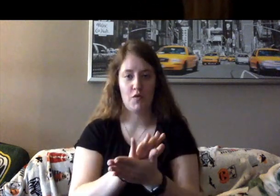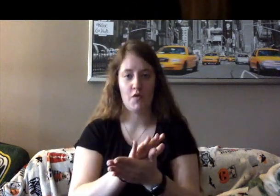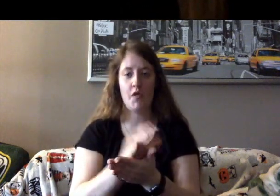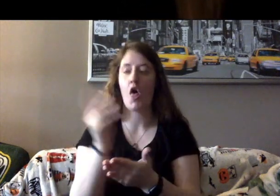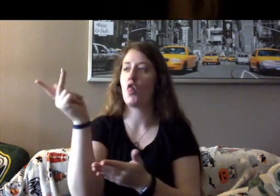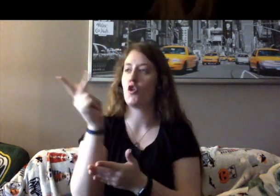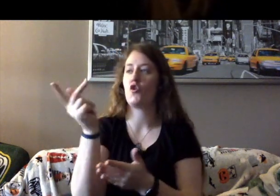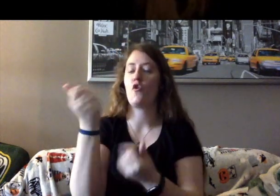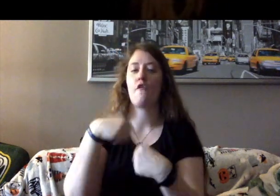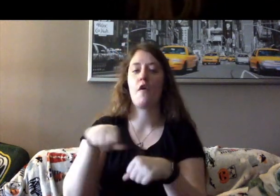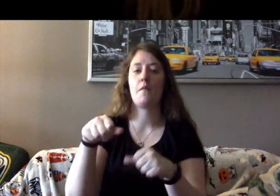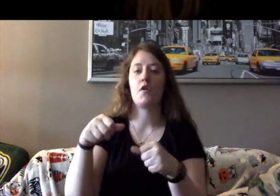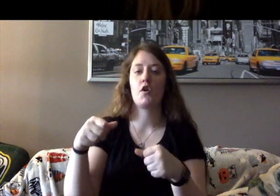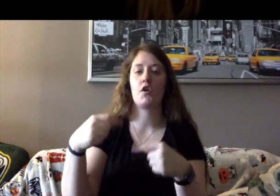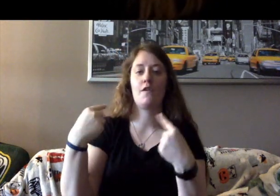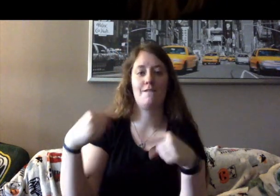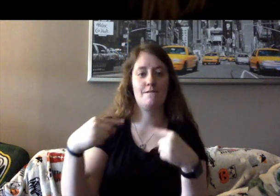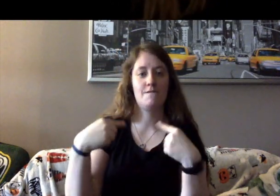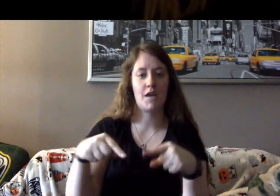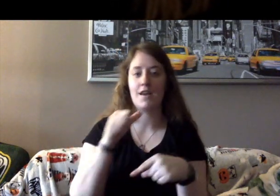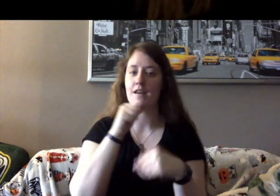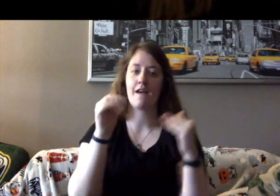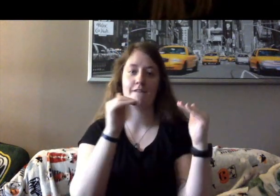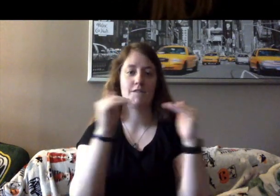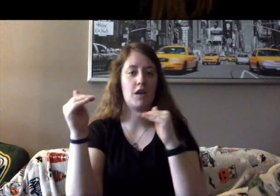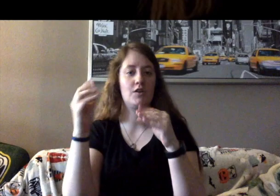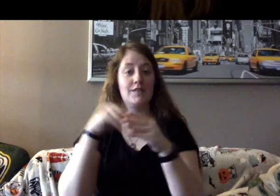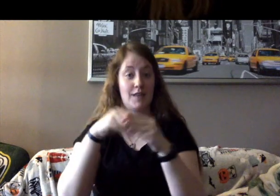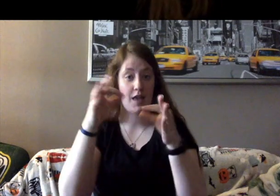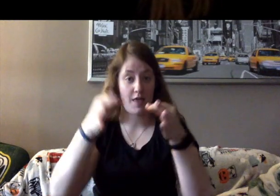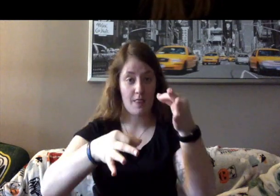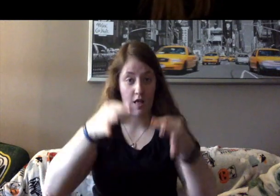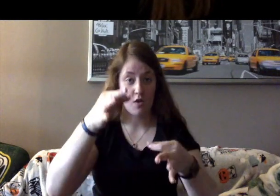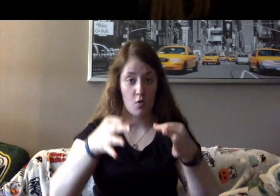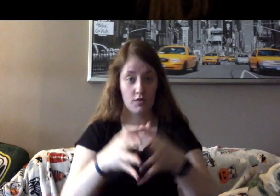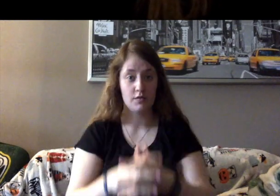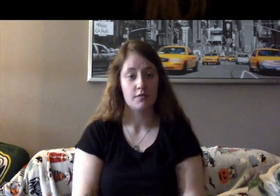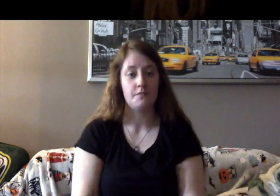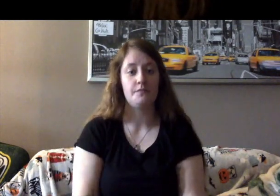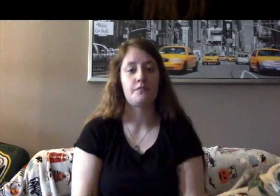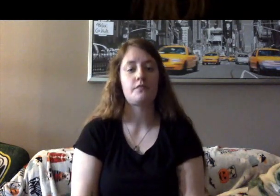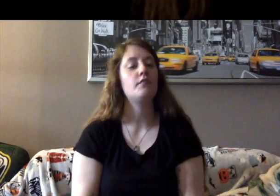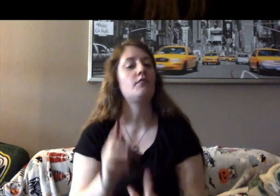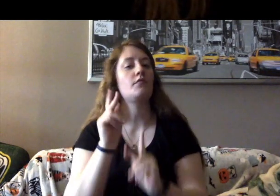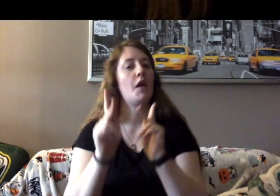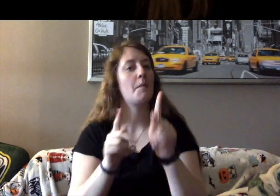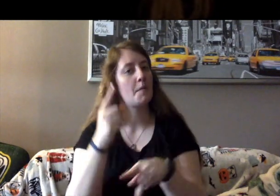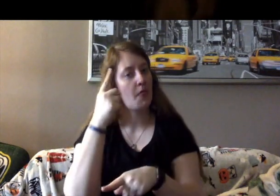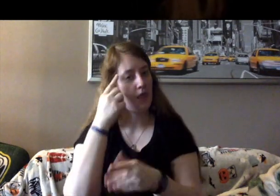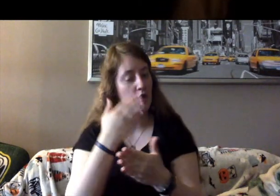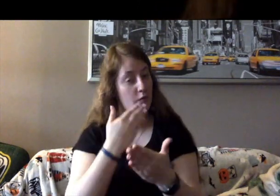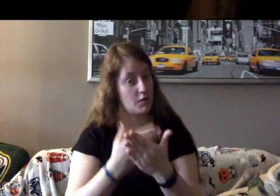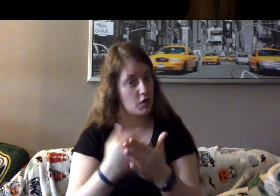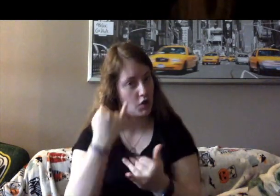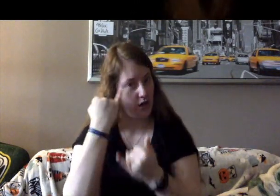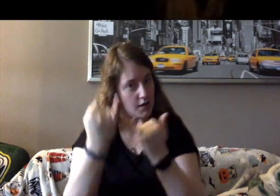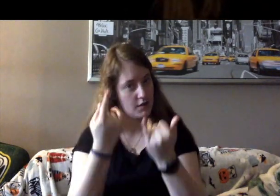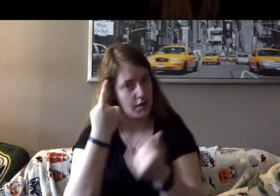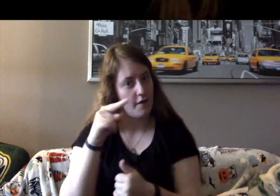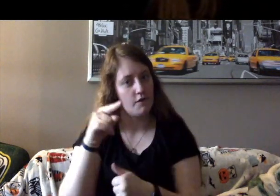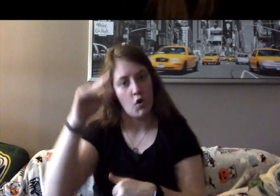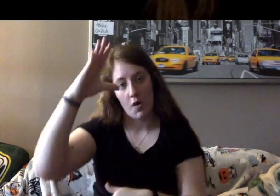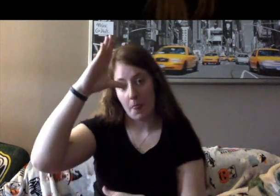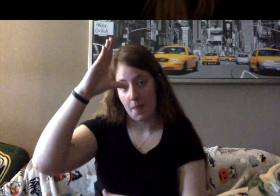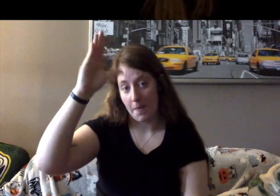prejudice in the courts. People thought it was a fine idea for Marty to attend law school. They didn't